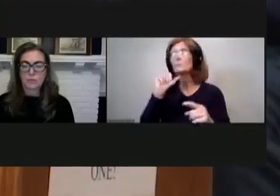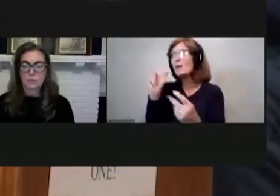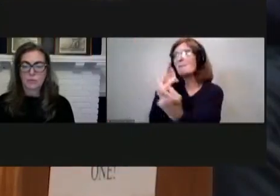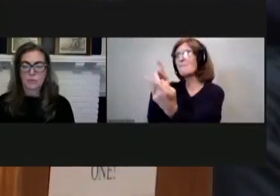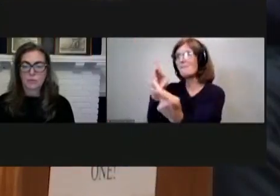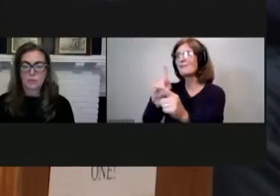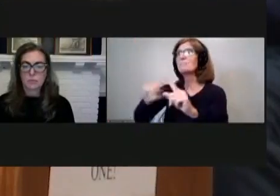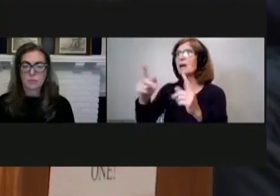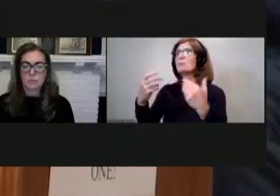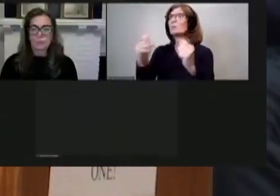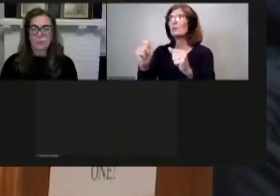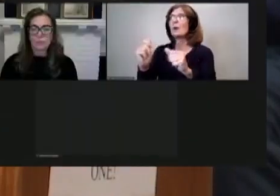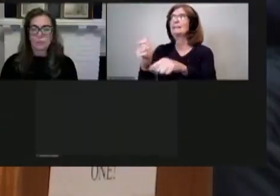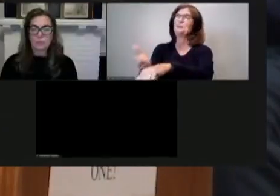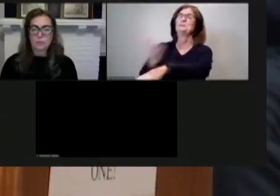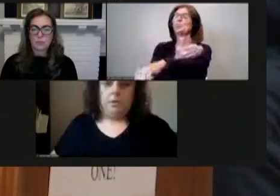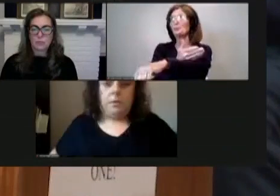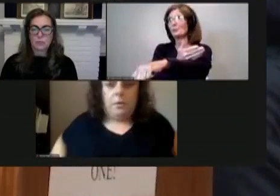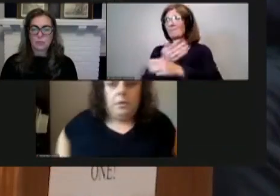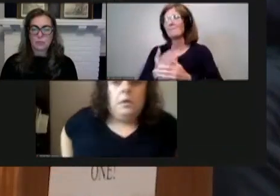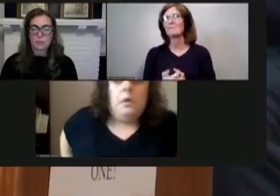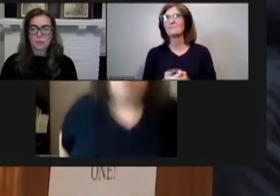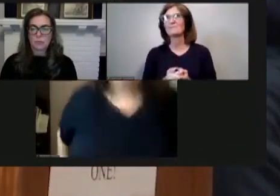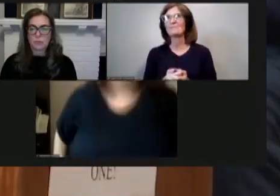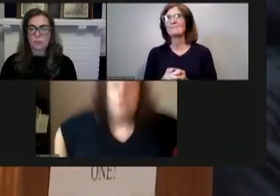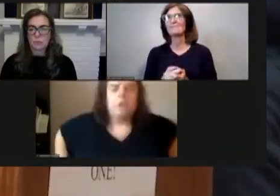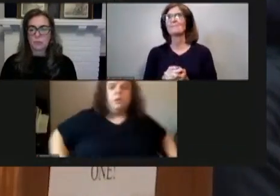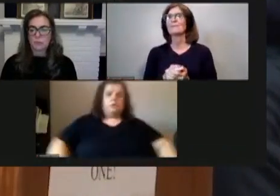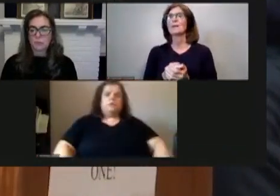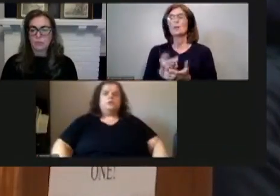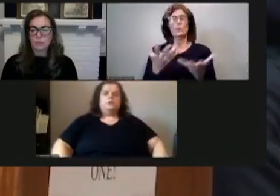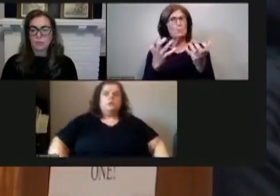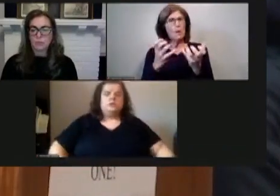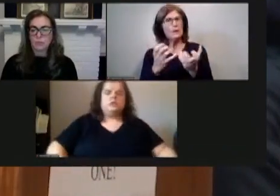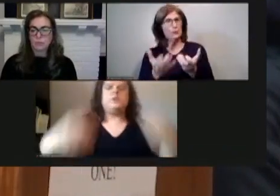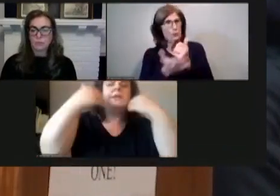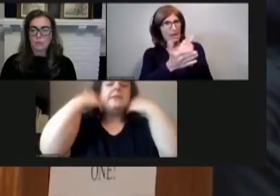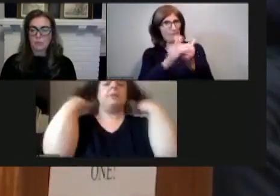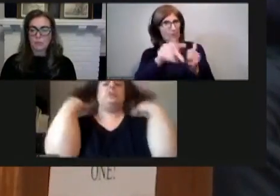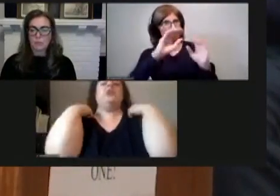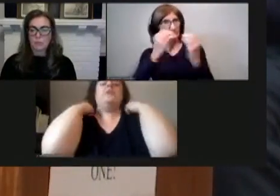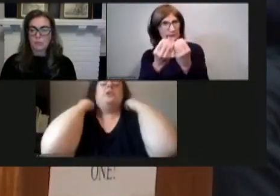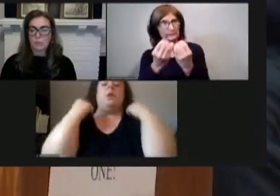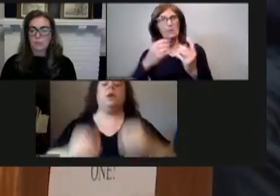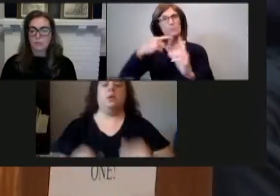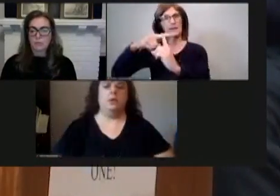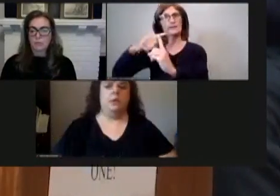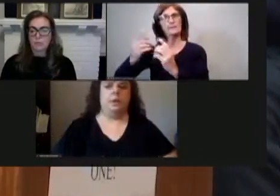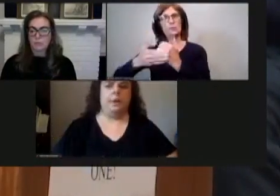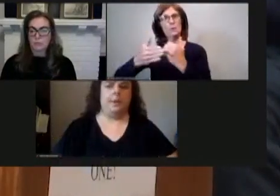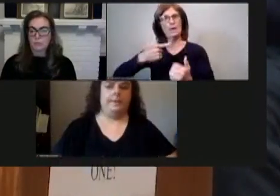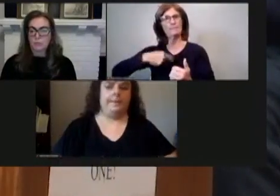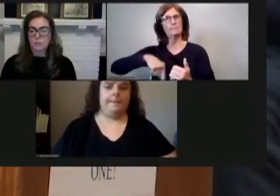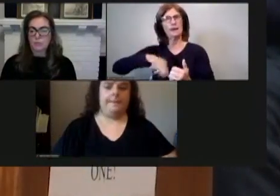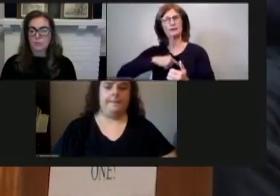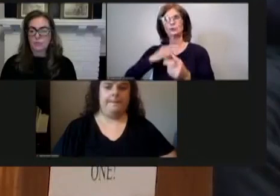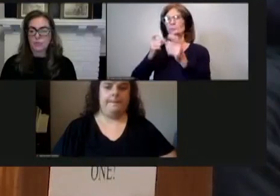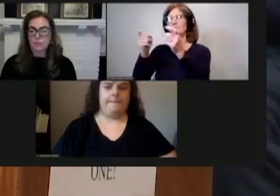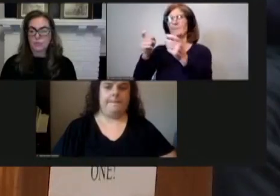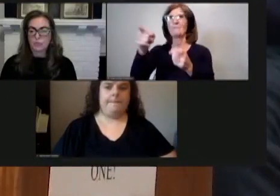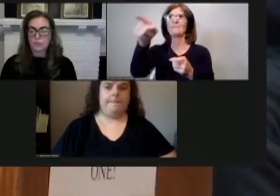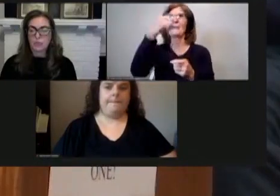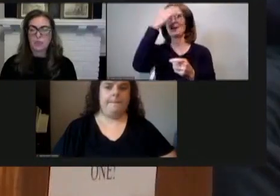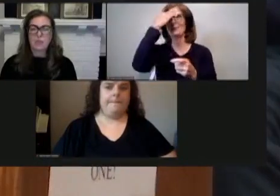um you know that's as much to help those organizations as it is to help us manage it because i mean i know you've all